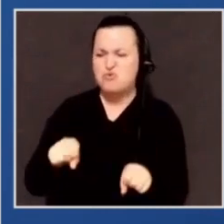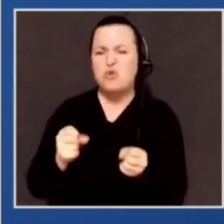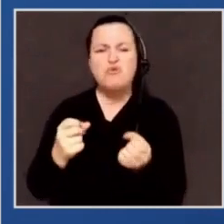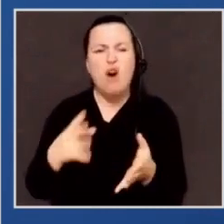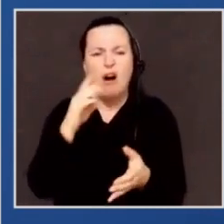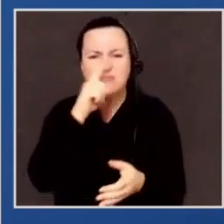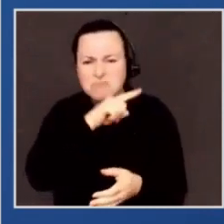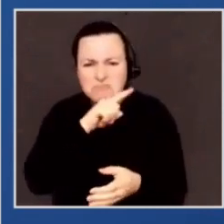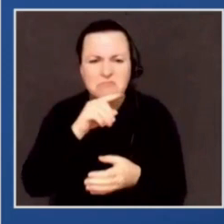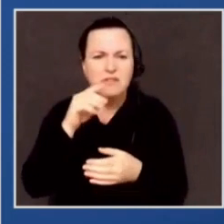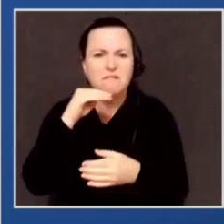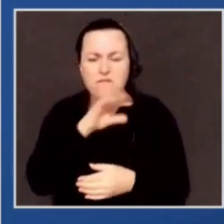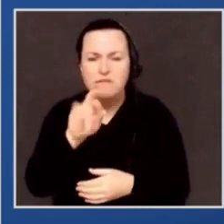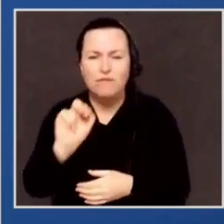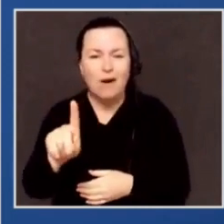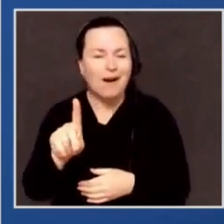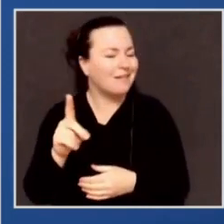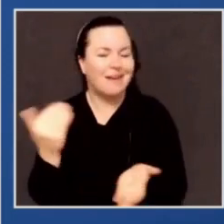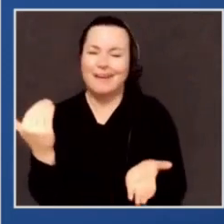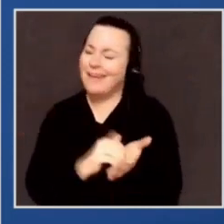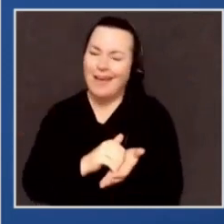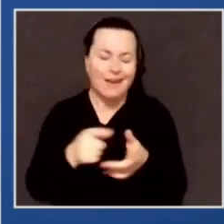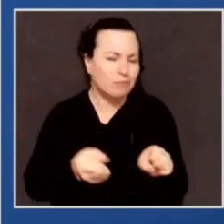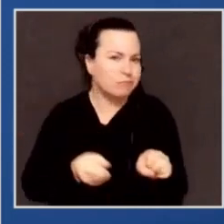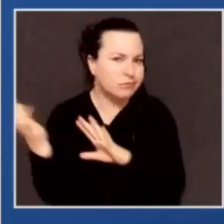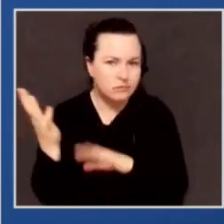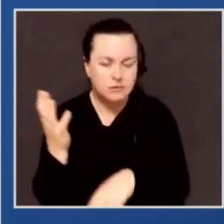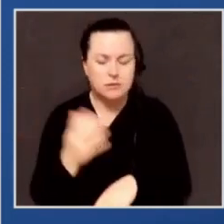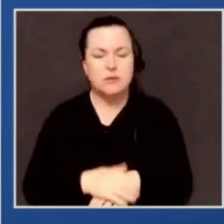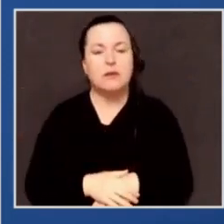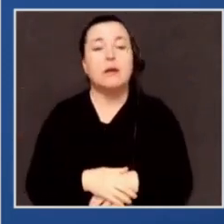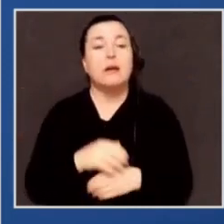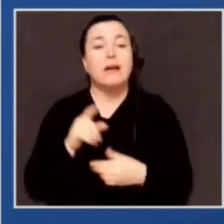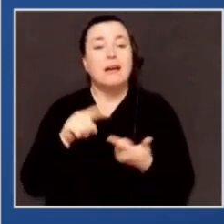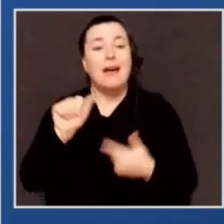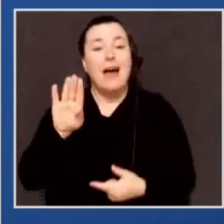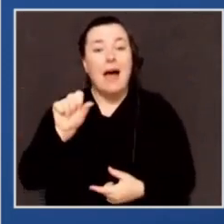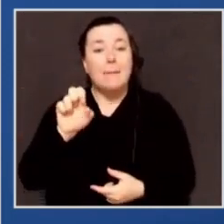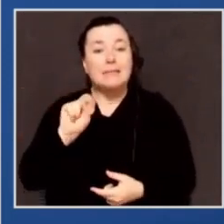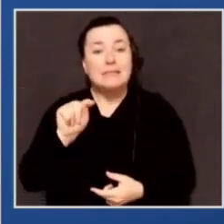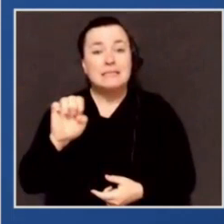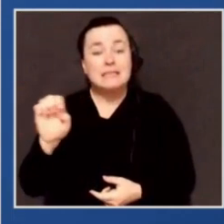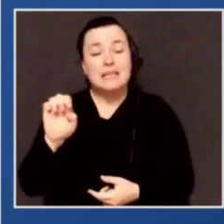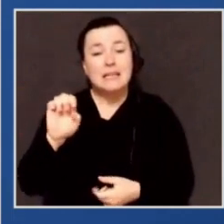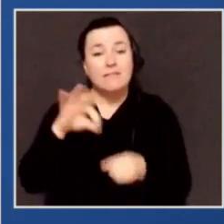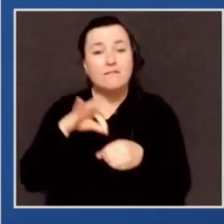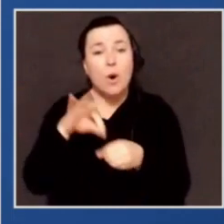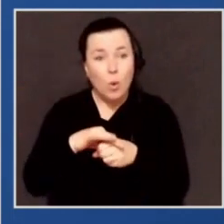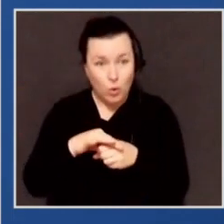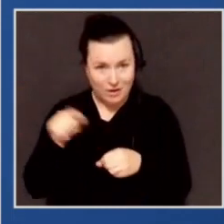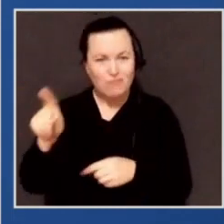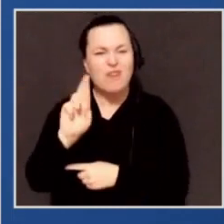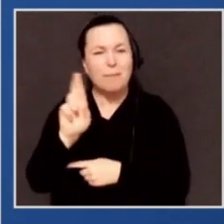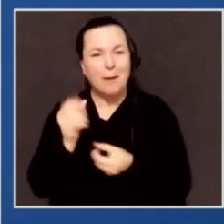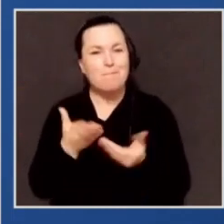judge, failed completely. In-person absentee voting. Republicans brought lawsuits in two of the